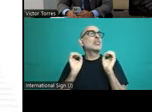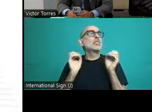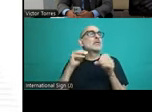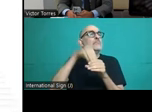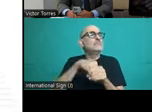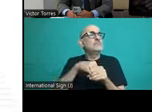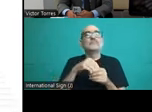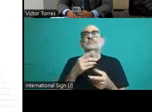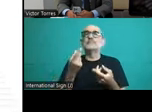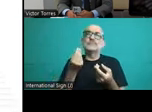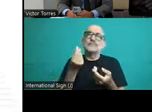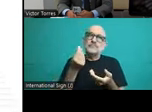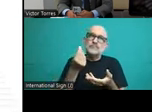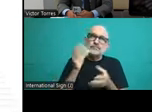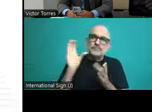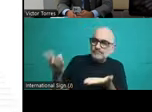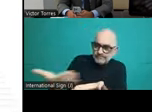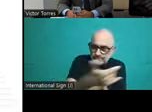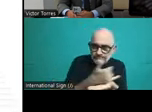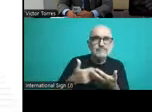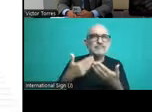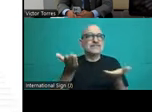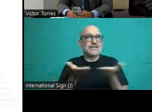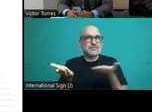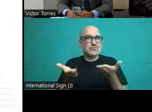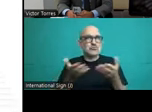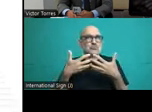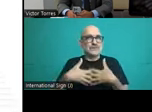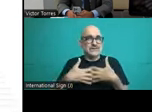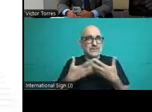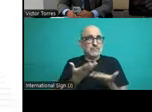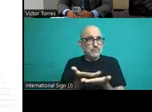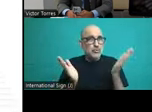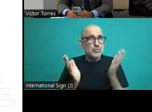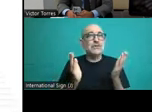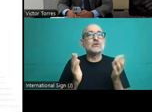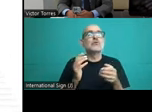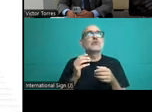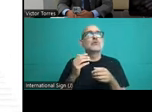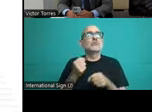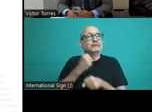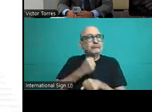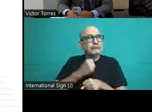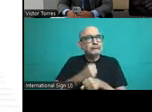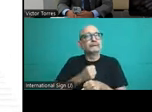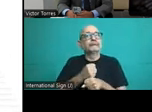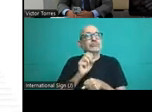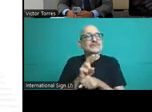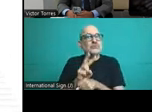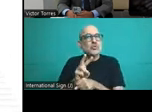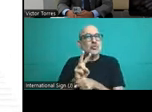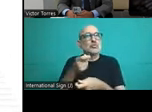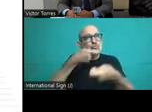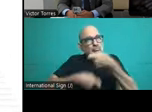unified system. The situation in Chile or the evolution of this started